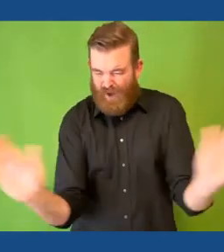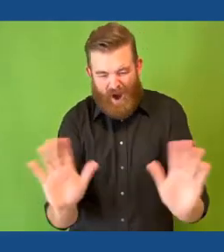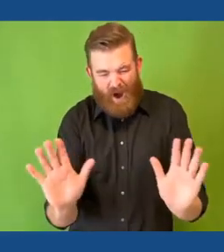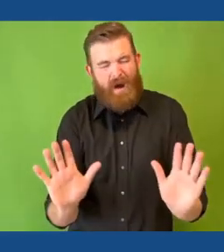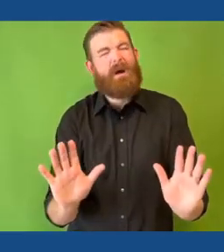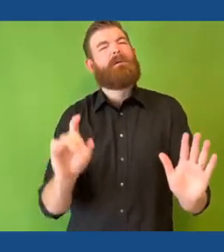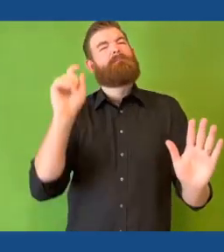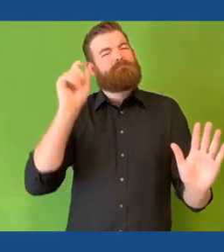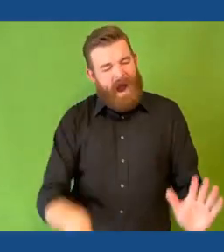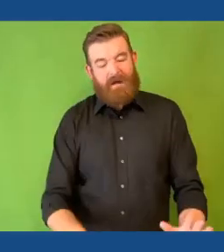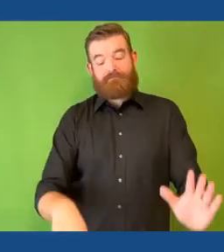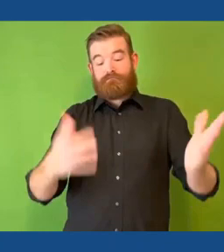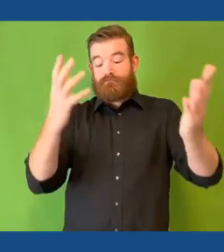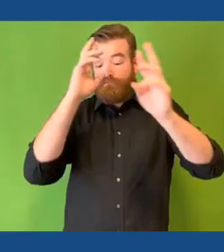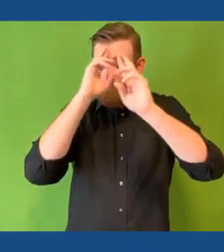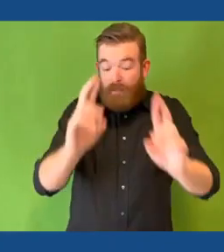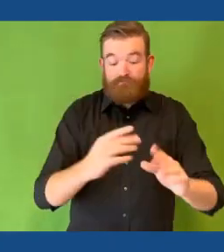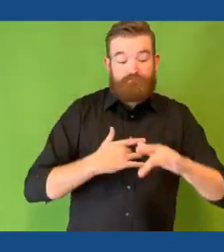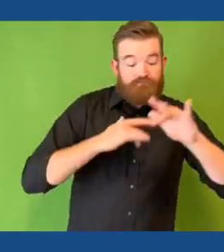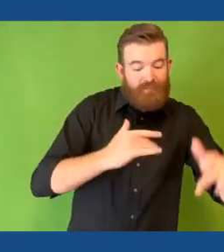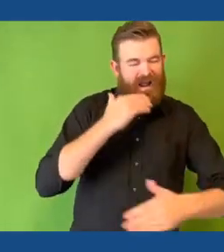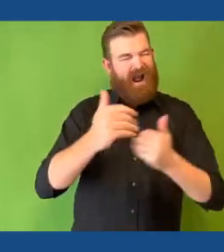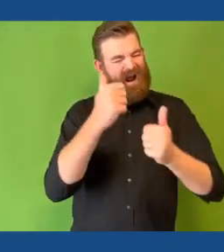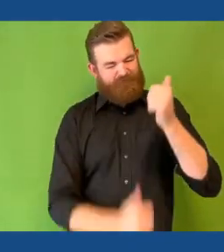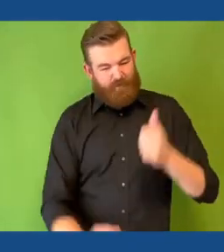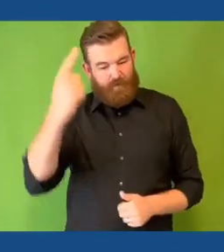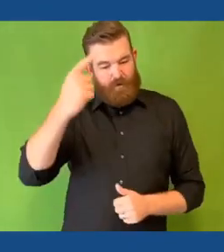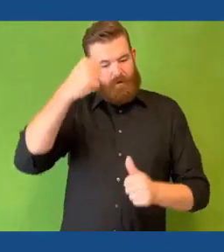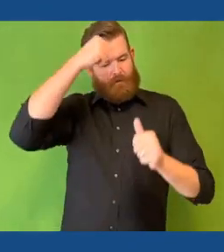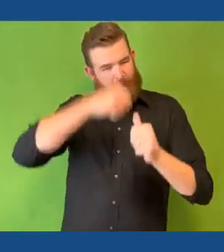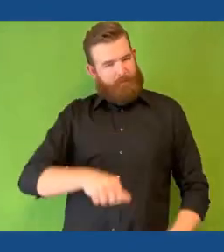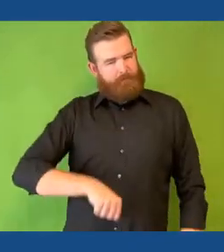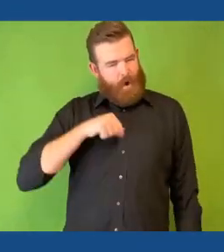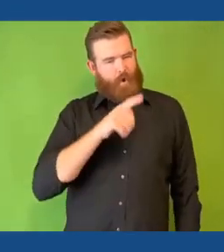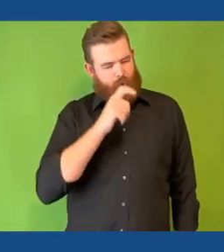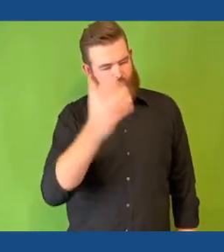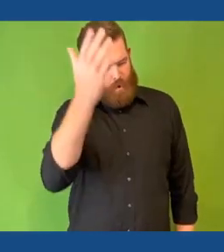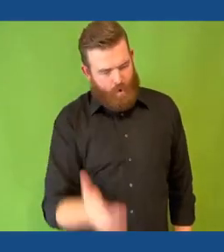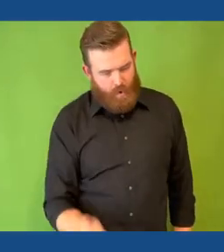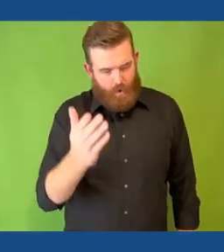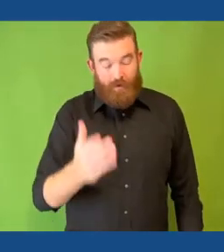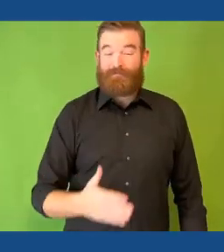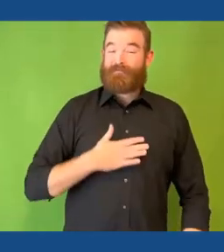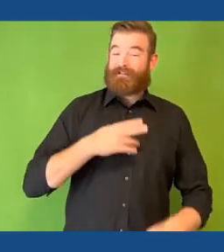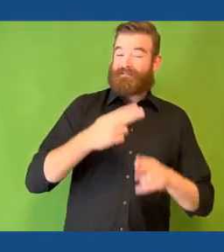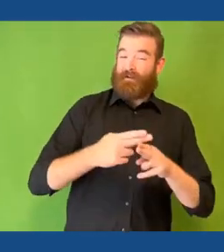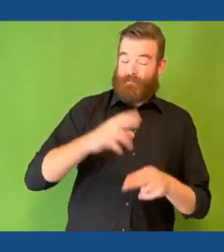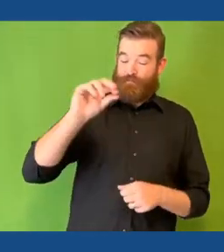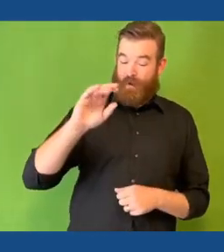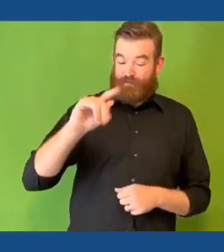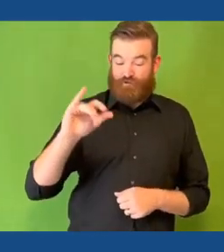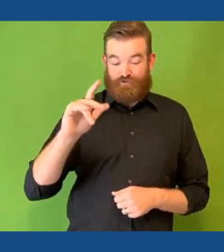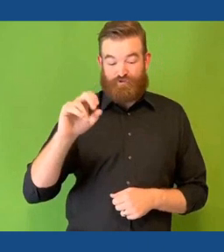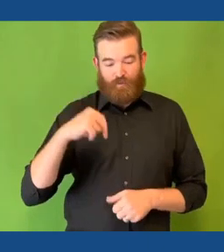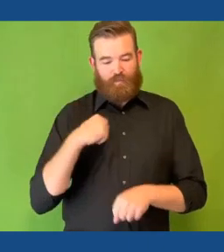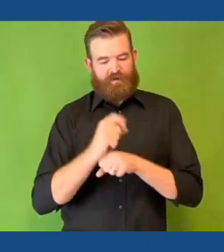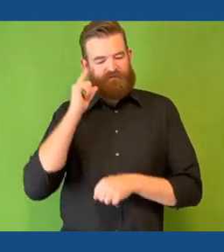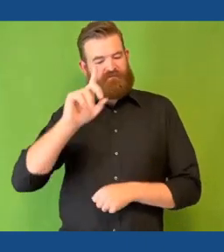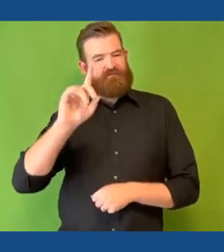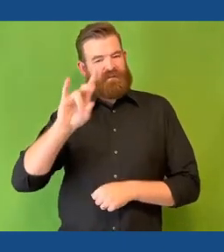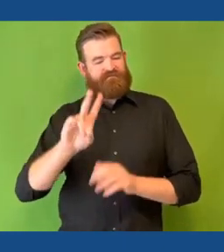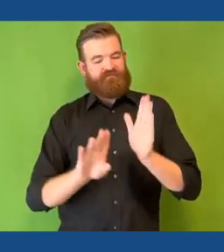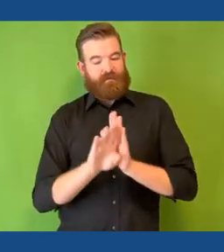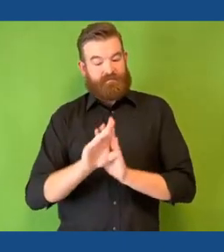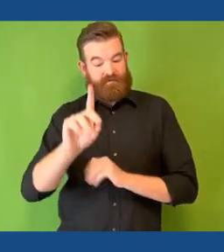respect, compassion and kindness and remember to always be proud of who you are. My name is Robert Jackson. I work for the Division of Without No